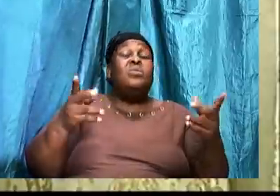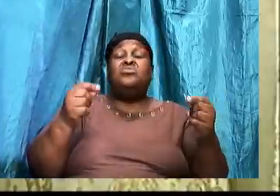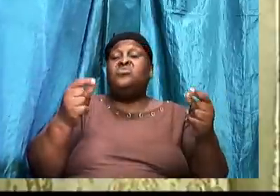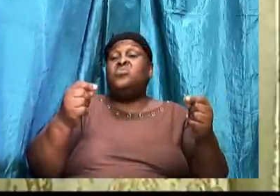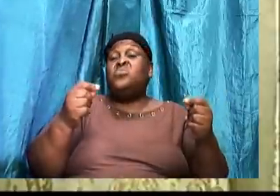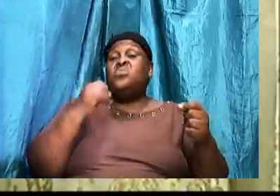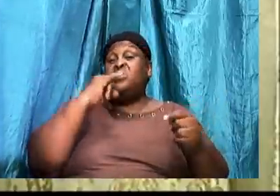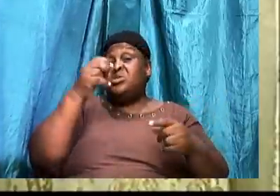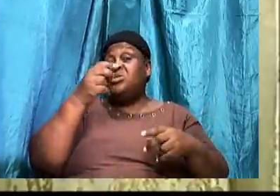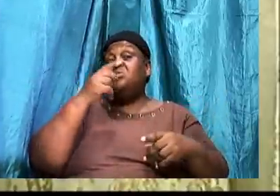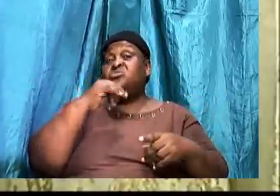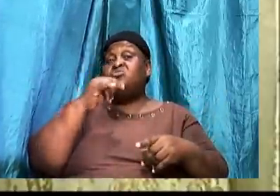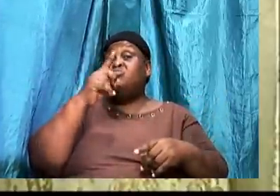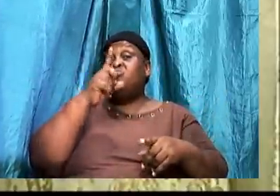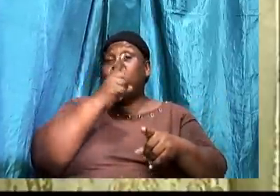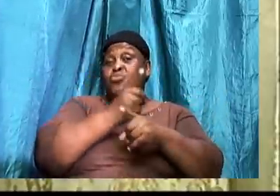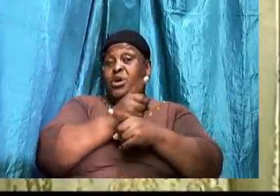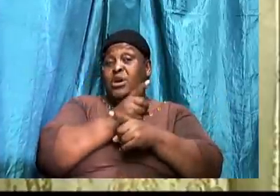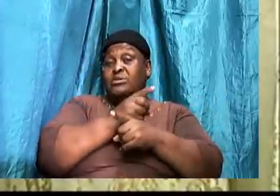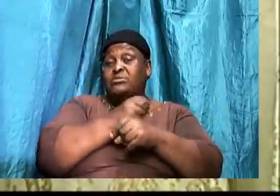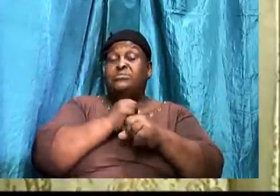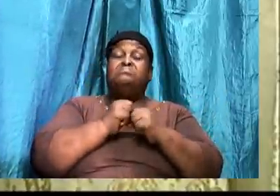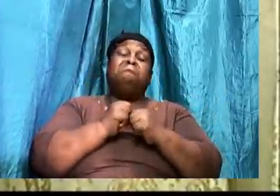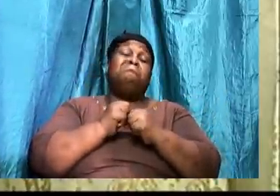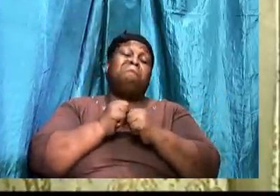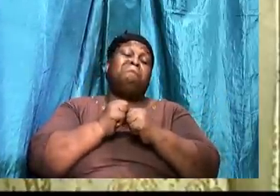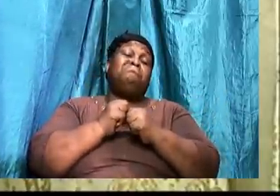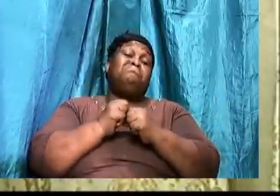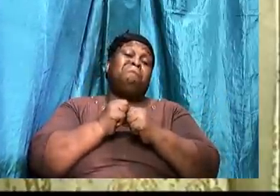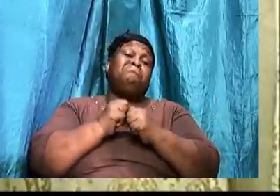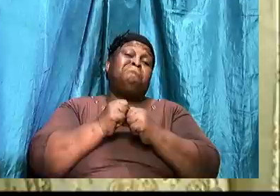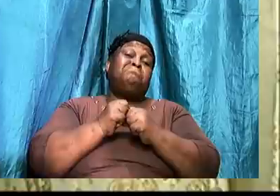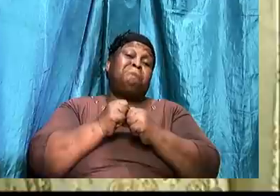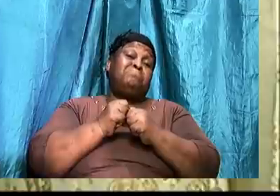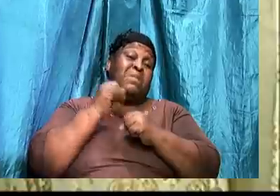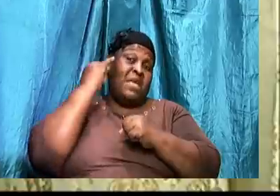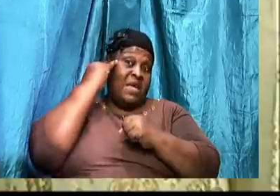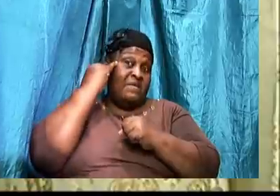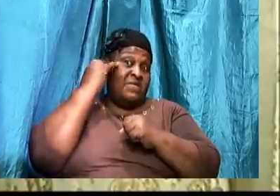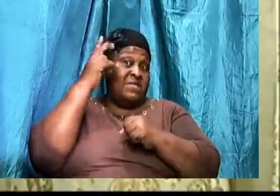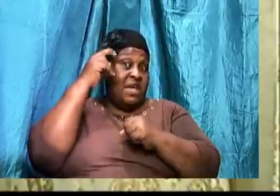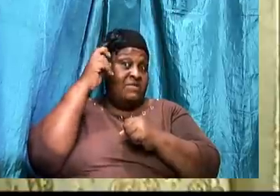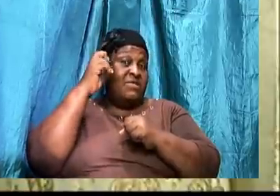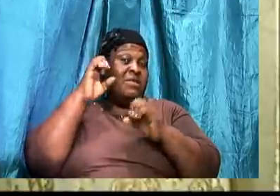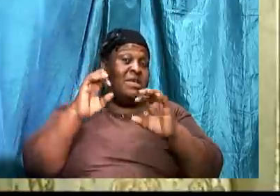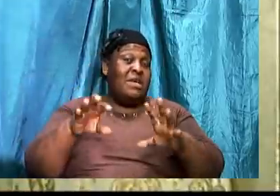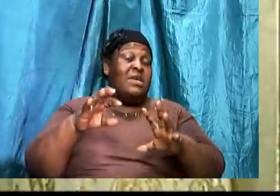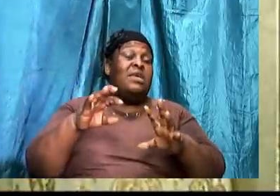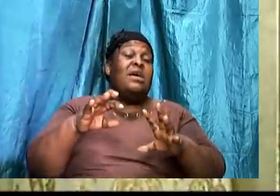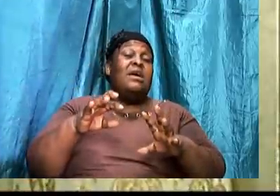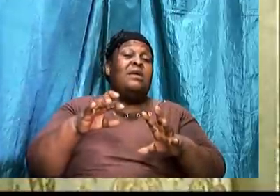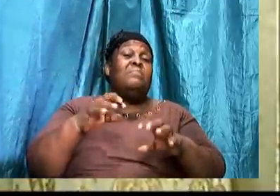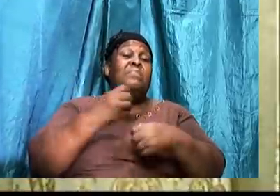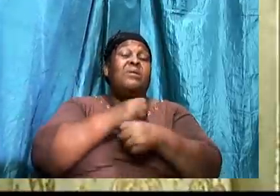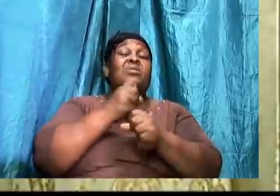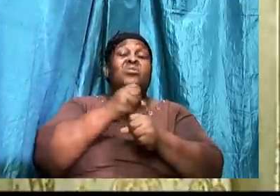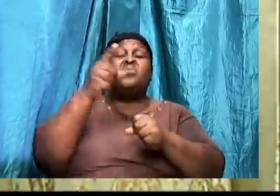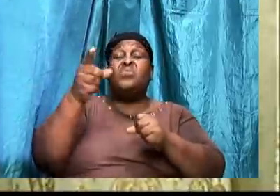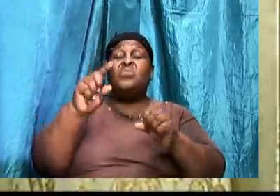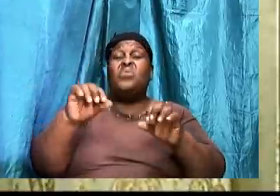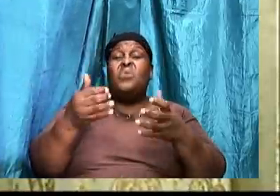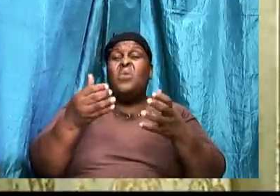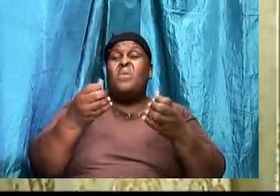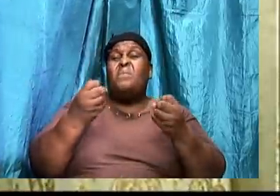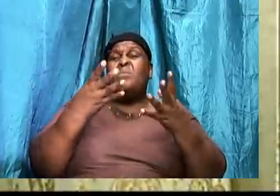If he can persuade you. That what you are doing. Is right. It doesn't matter. How much we preach. Or